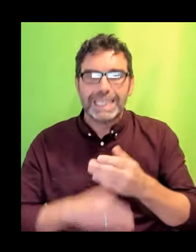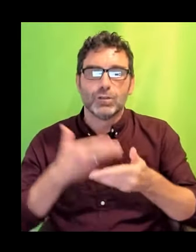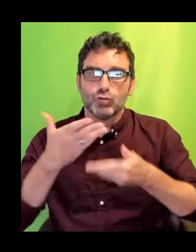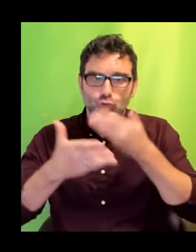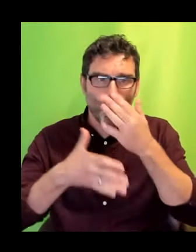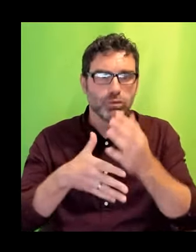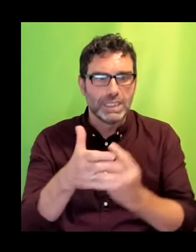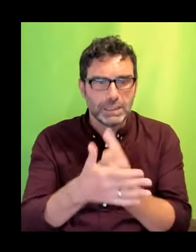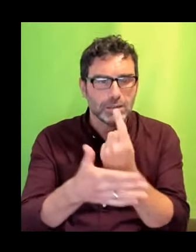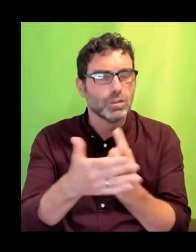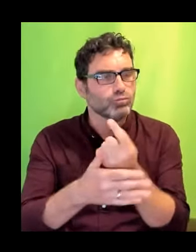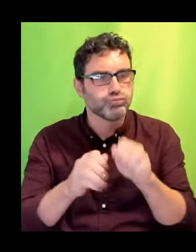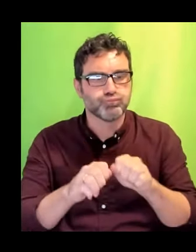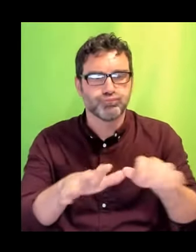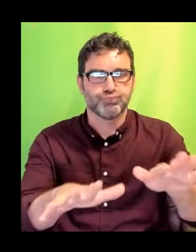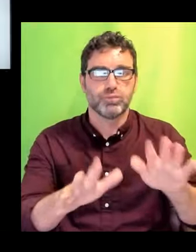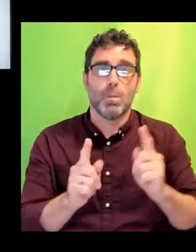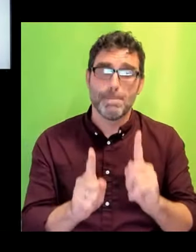It isn't happening.